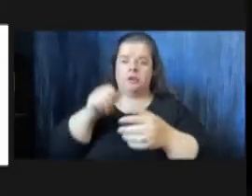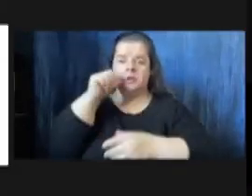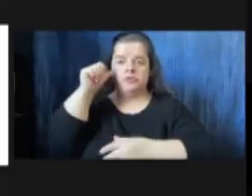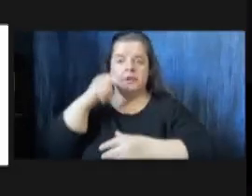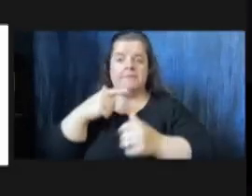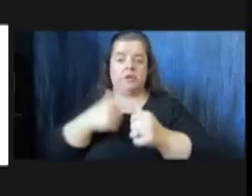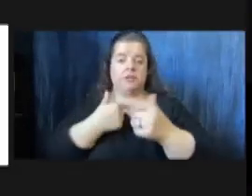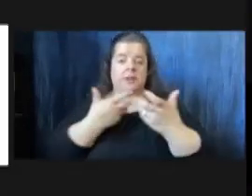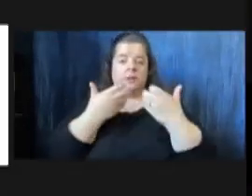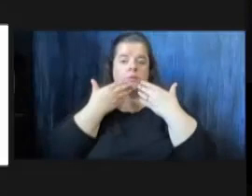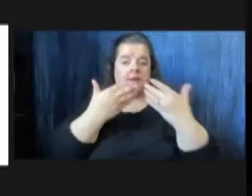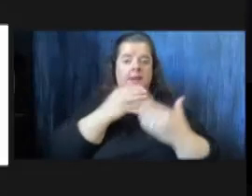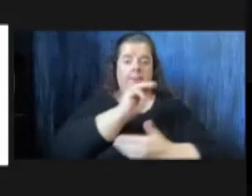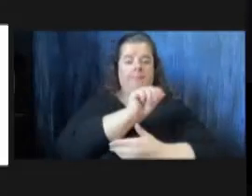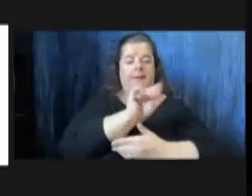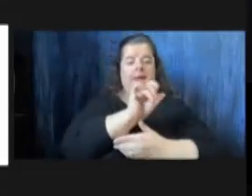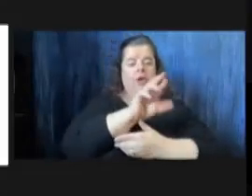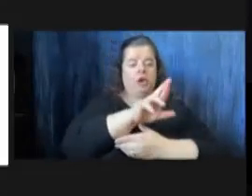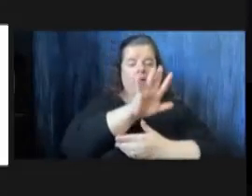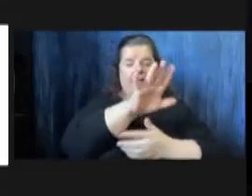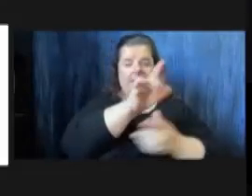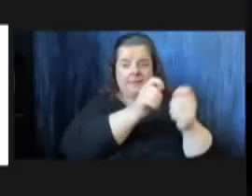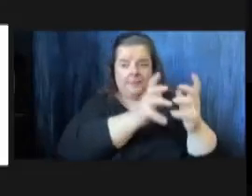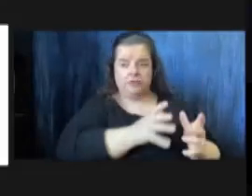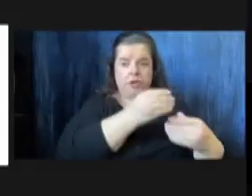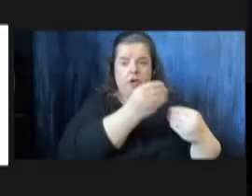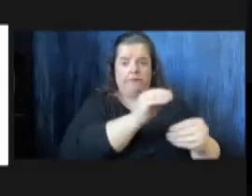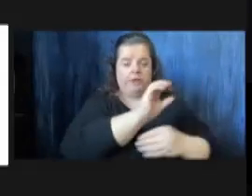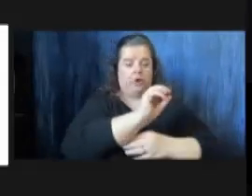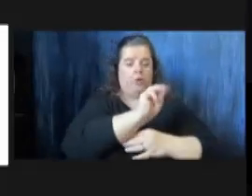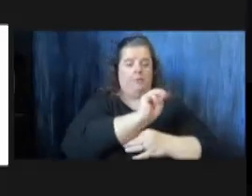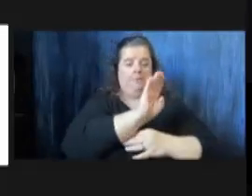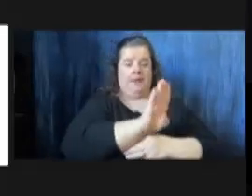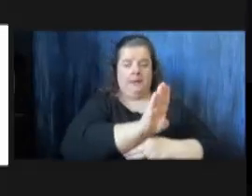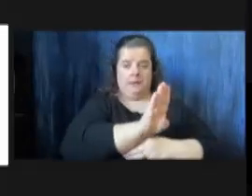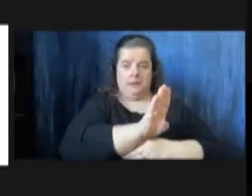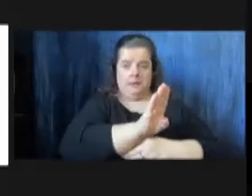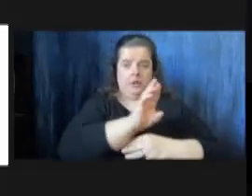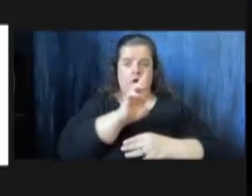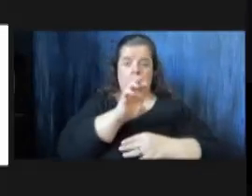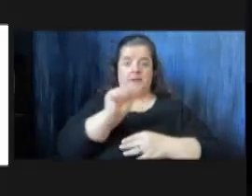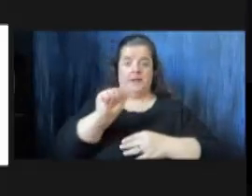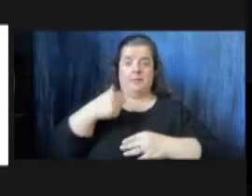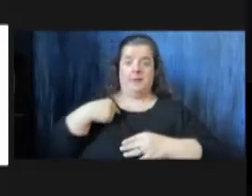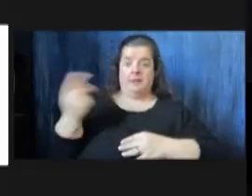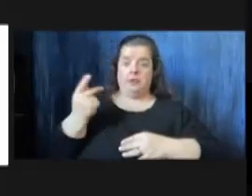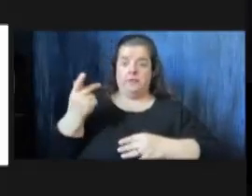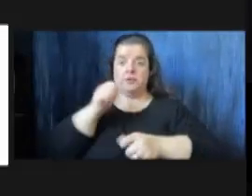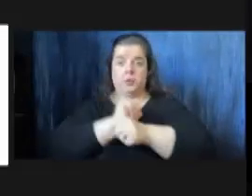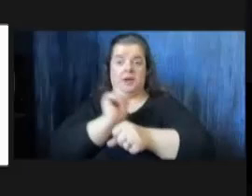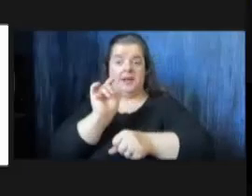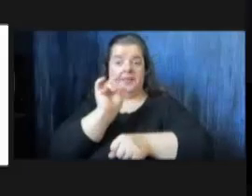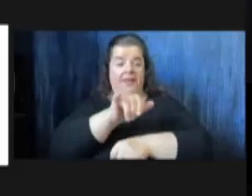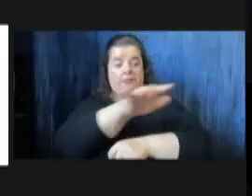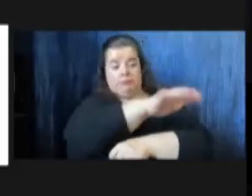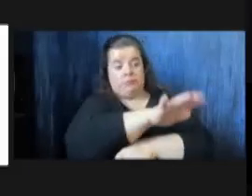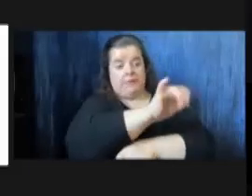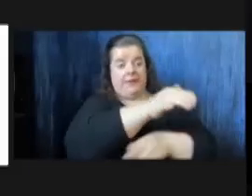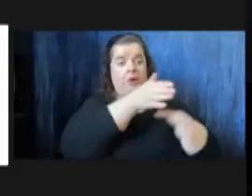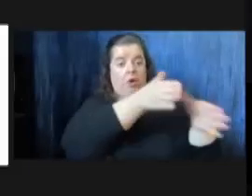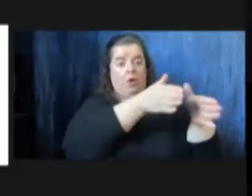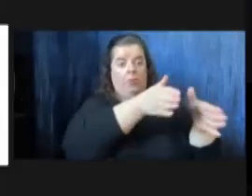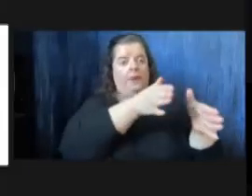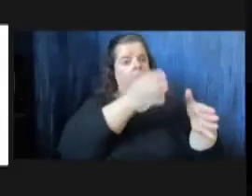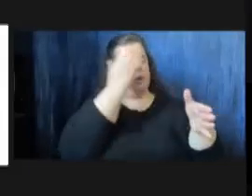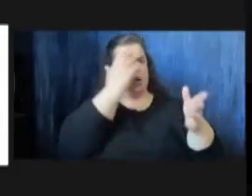the mayor and his administration and omb me and ria both worked on that side of the hall and we know the incredible amount of work that